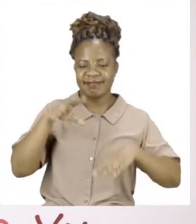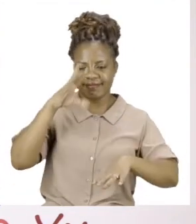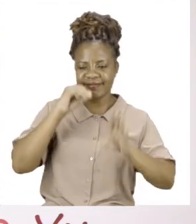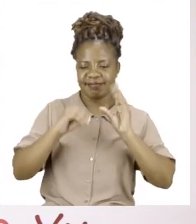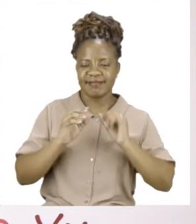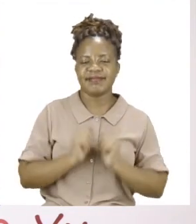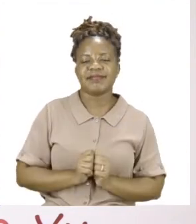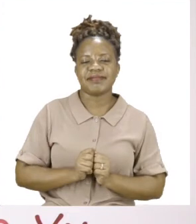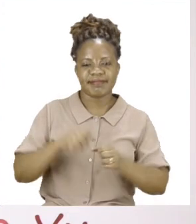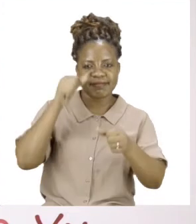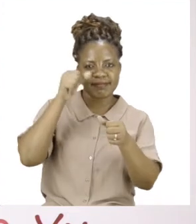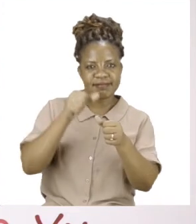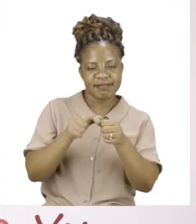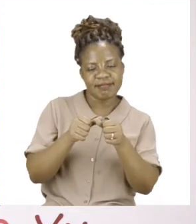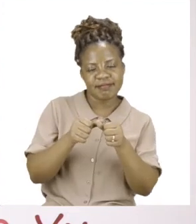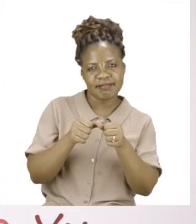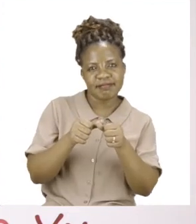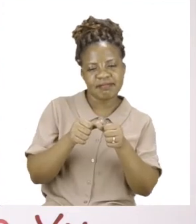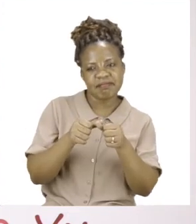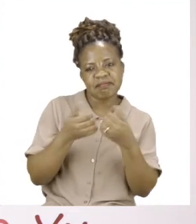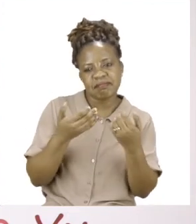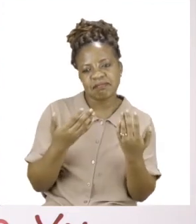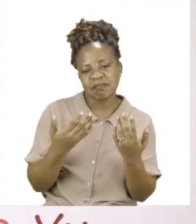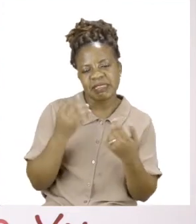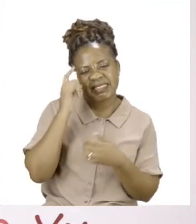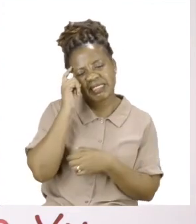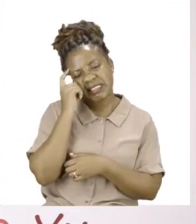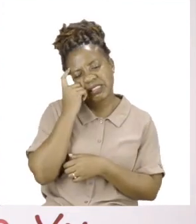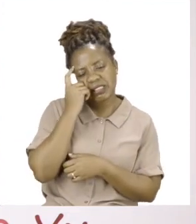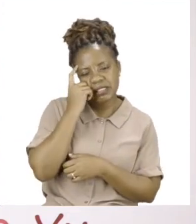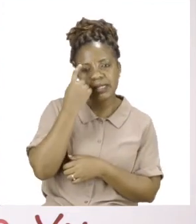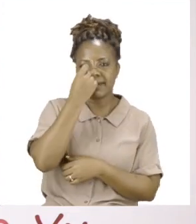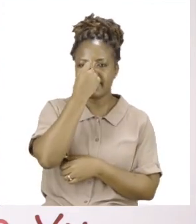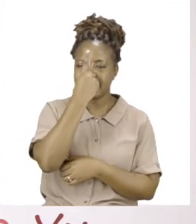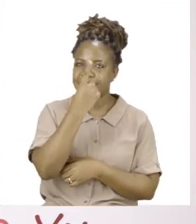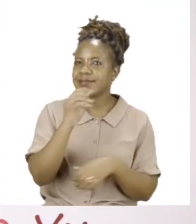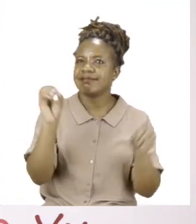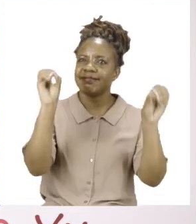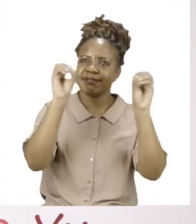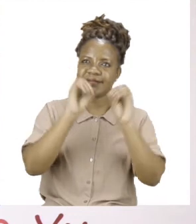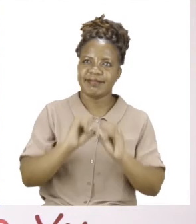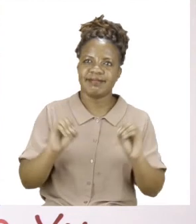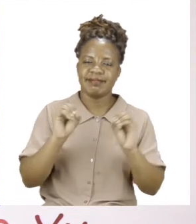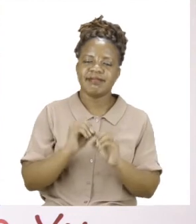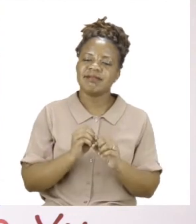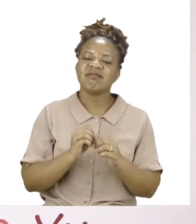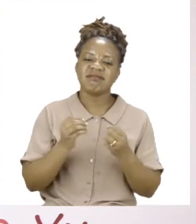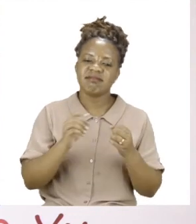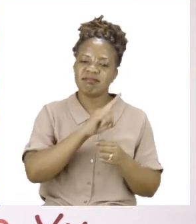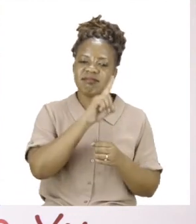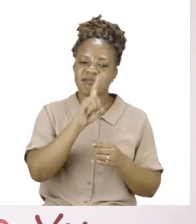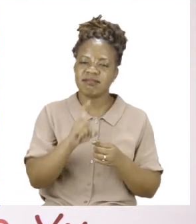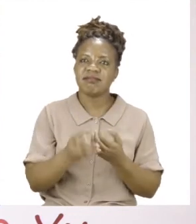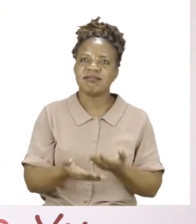if you're not sure or you don't understand, you can always ask for help. Just make